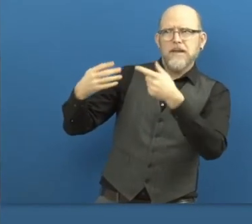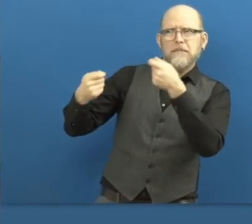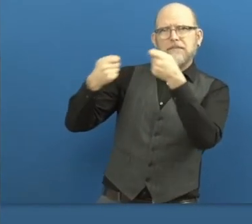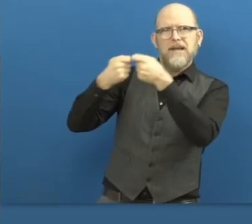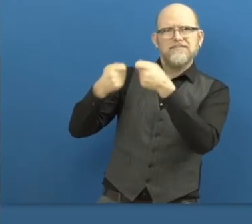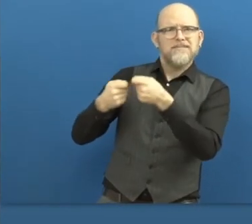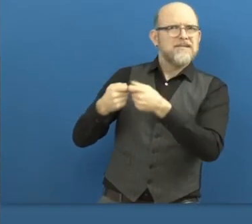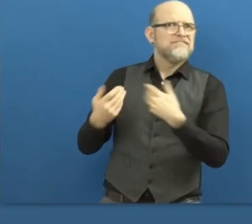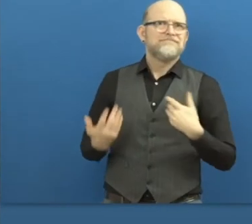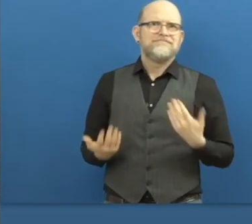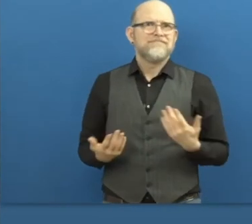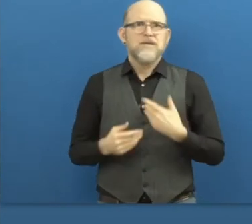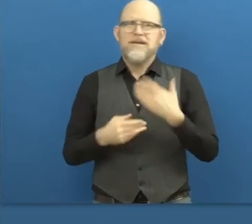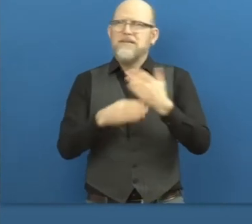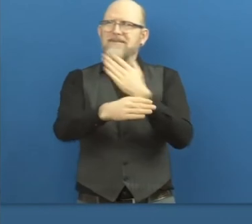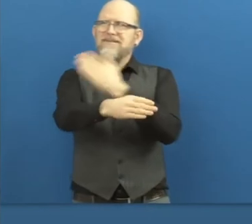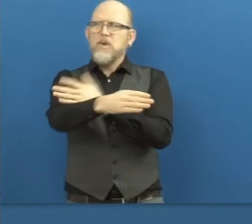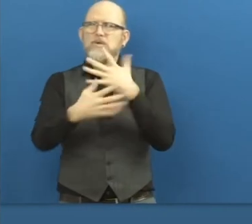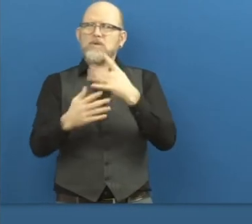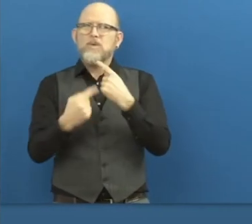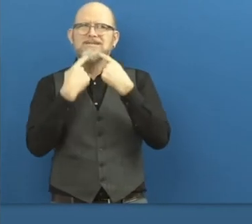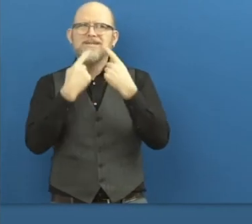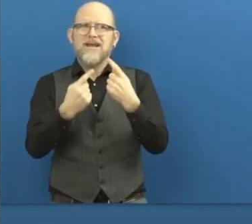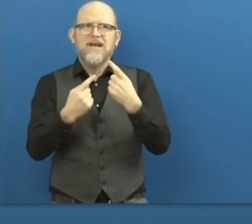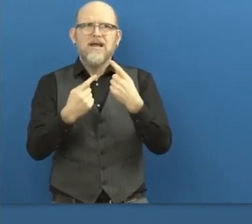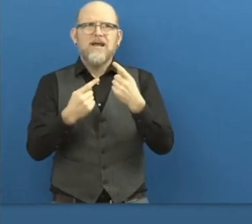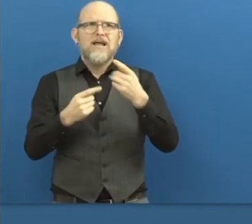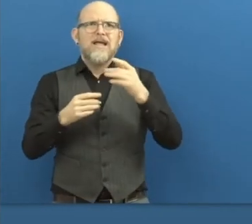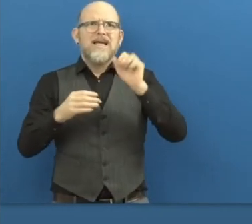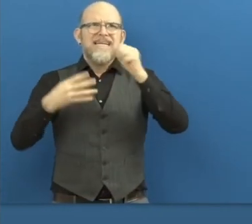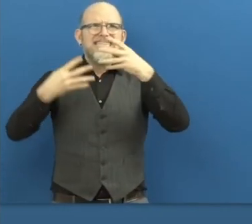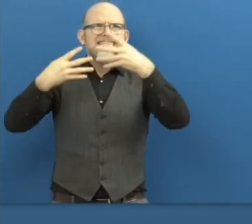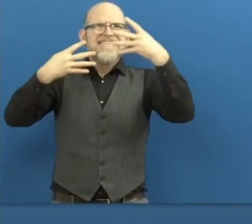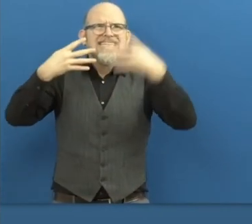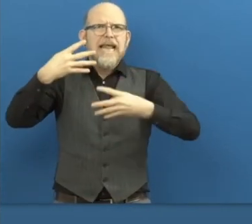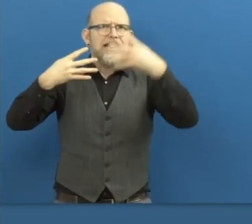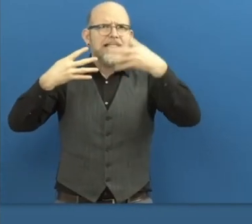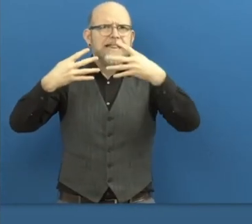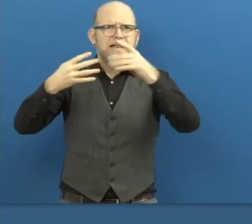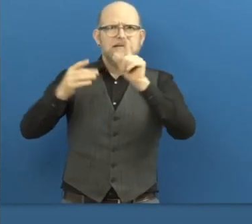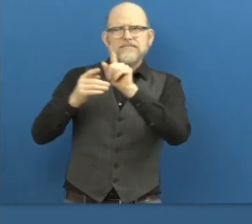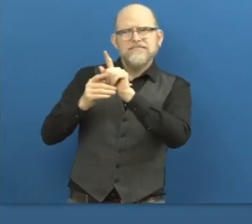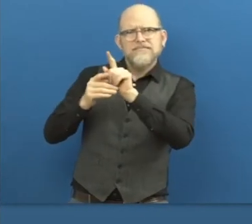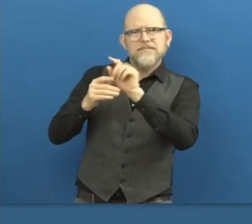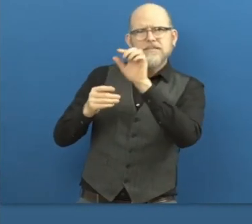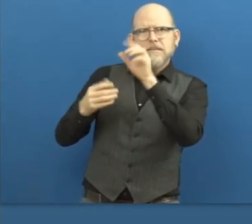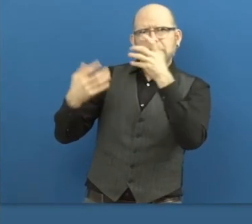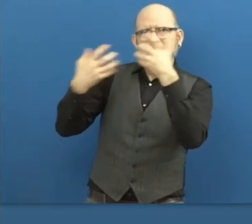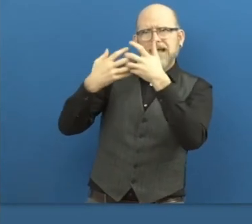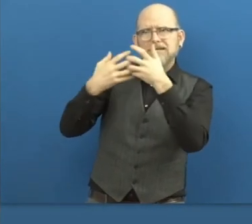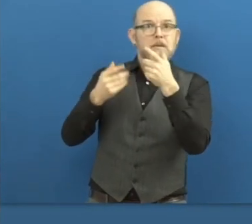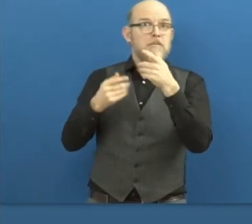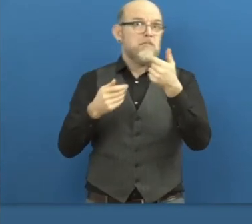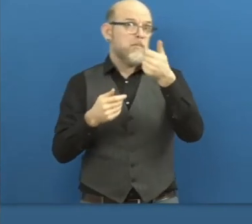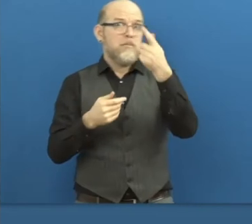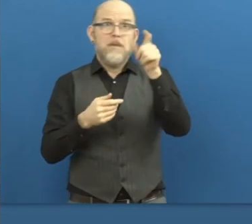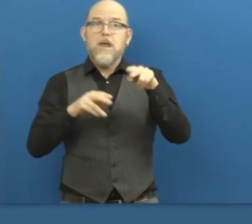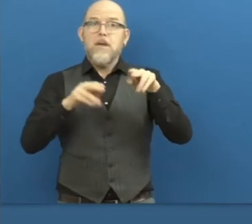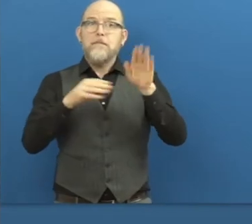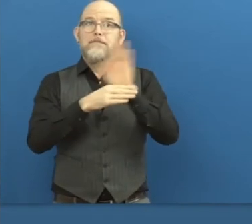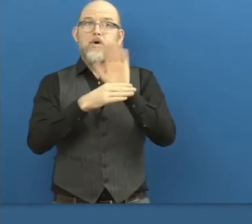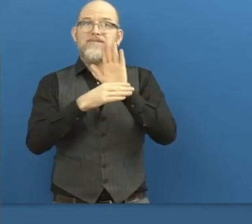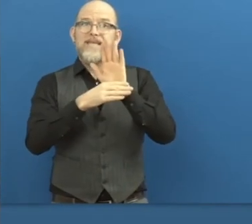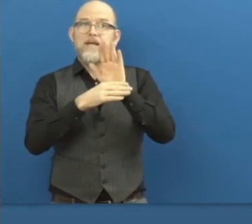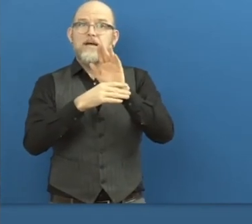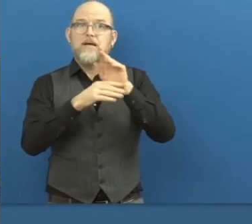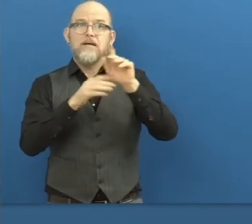using video interviews and sometimes it's really hard for a blind person to have access and know exactly